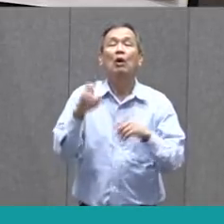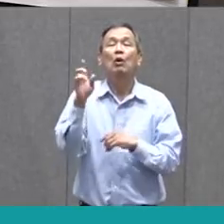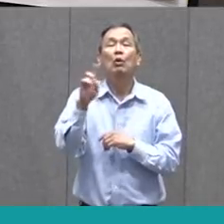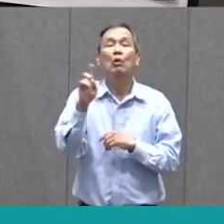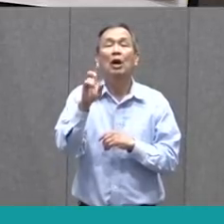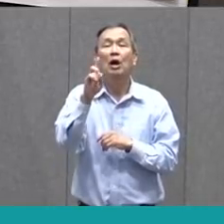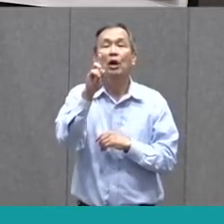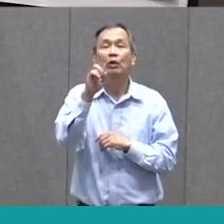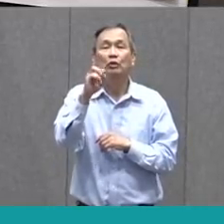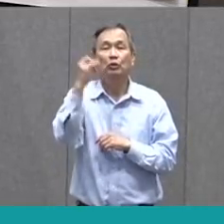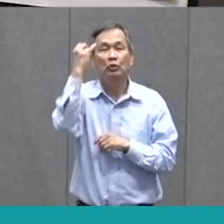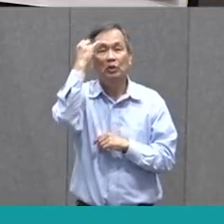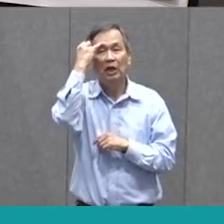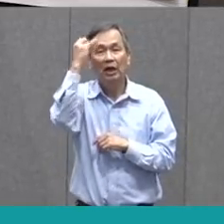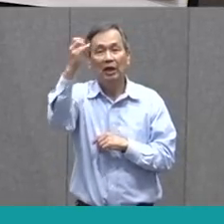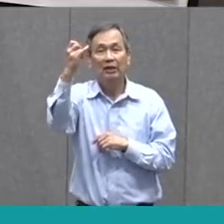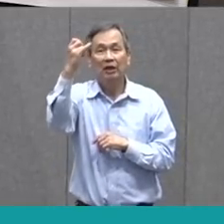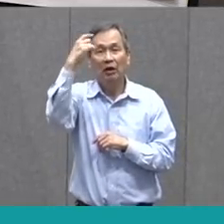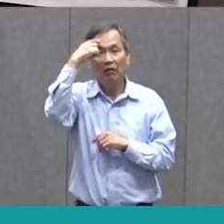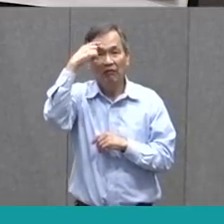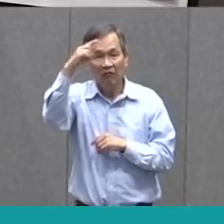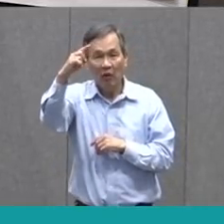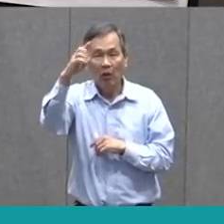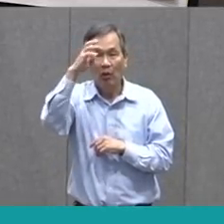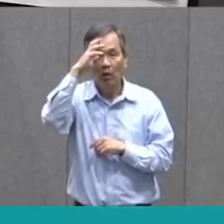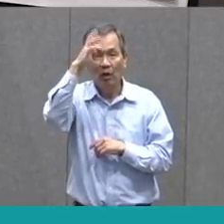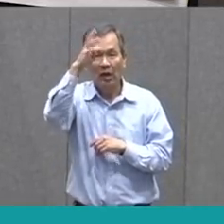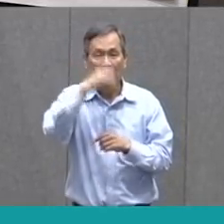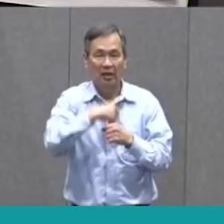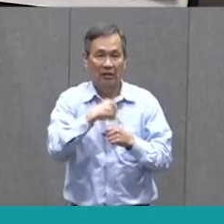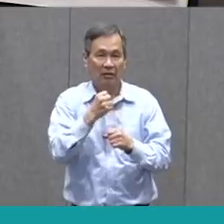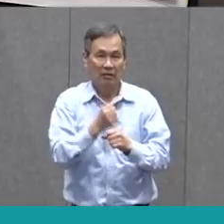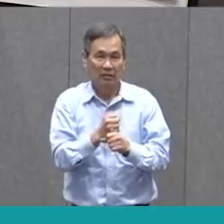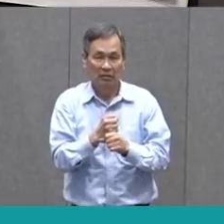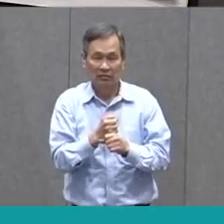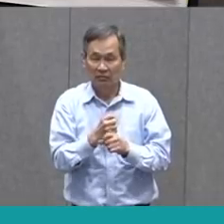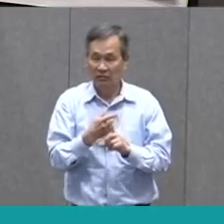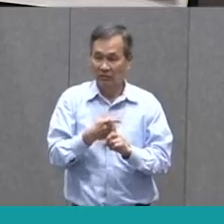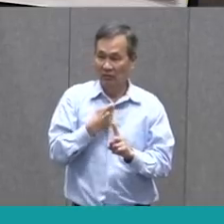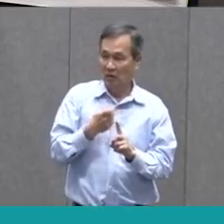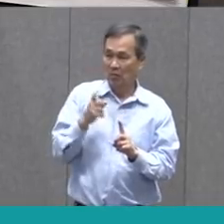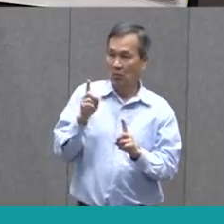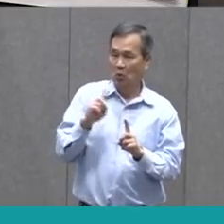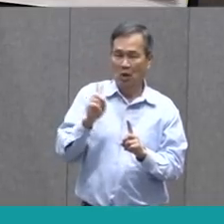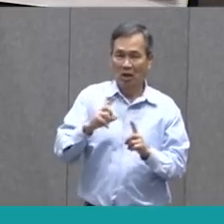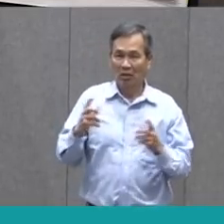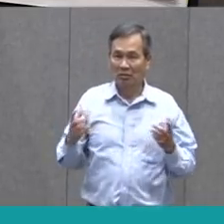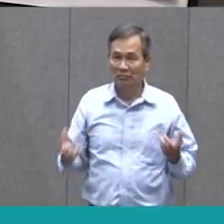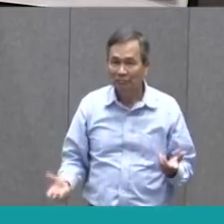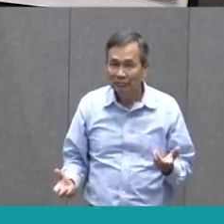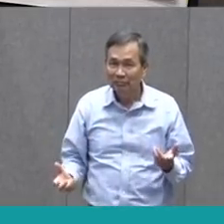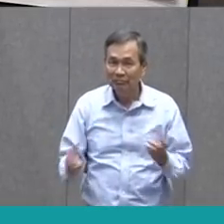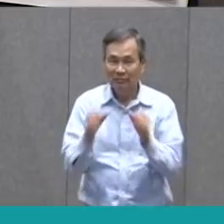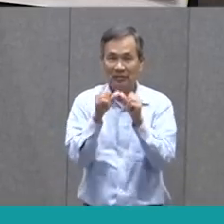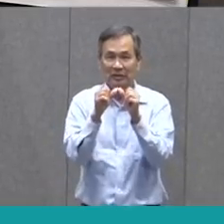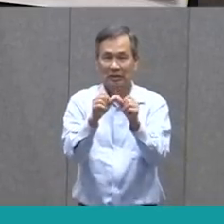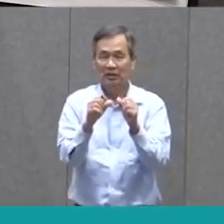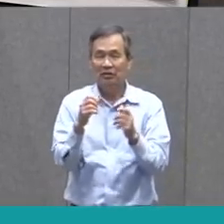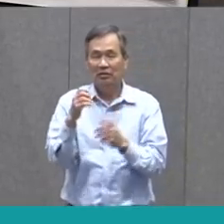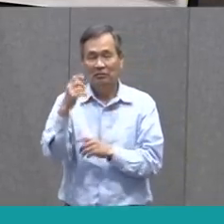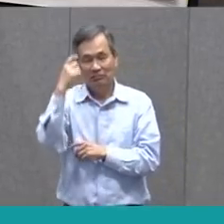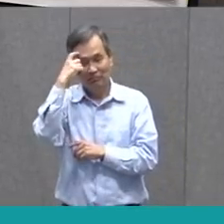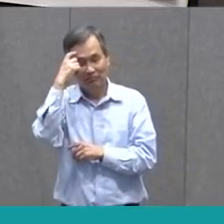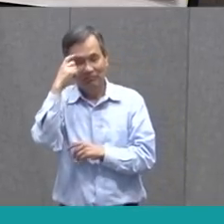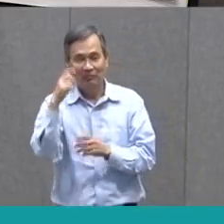do ideas for inventions come from? So keep that in your mind as we work through our writing project today.